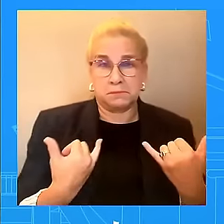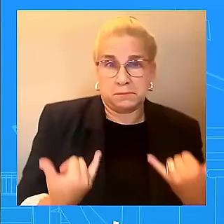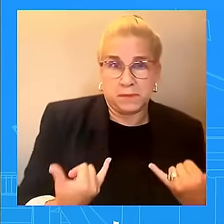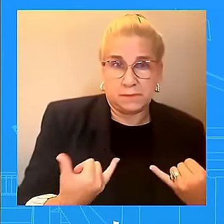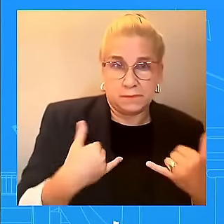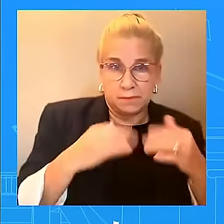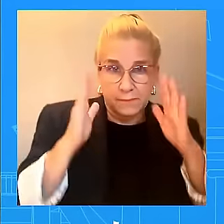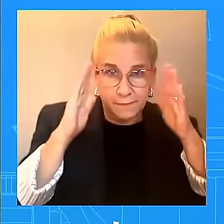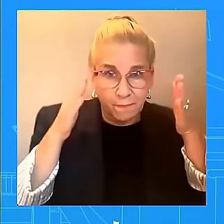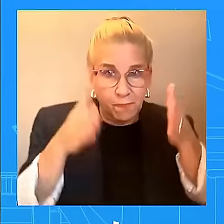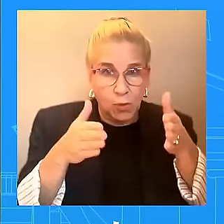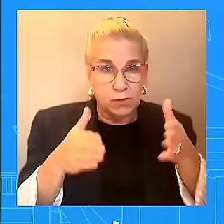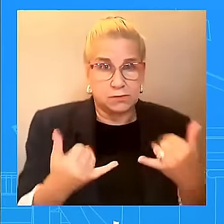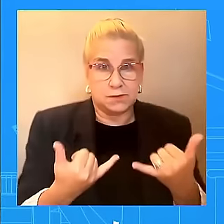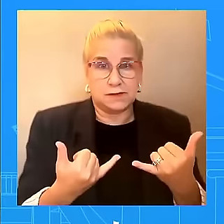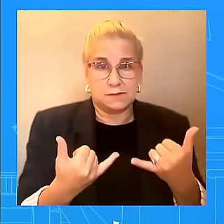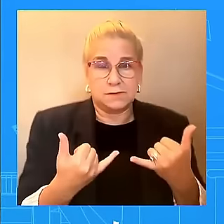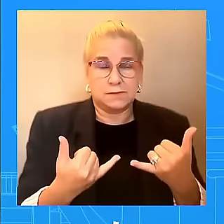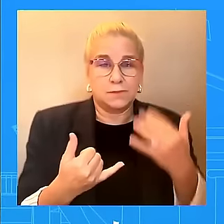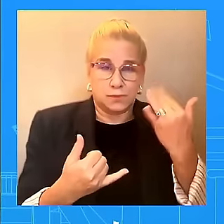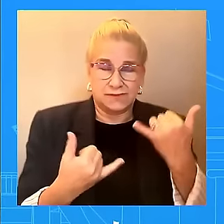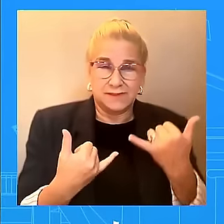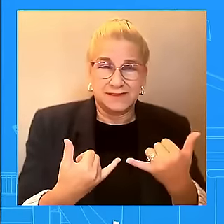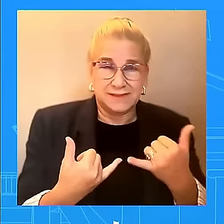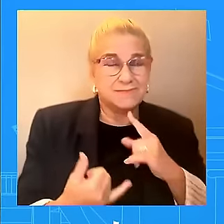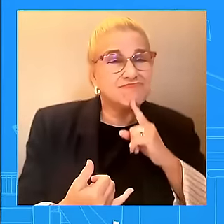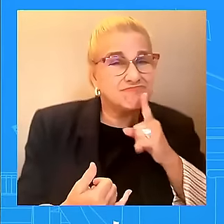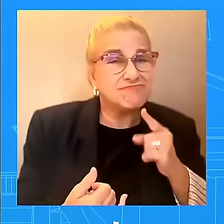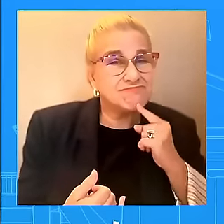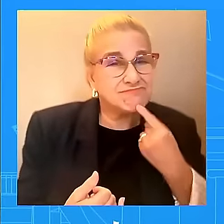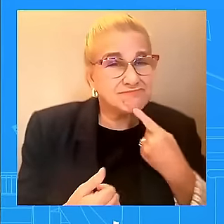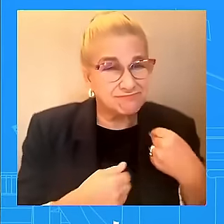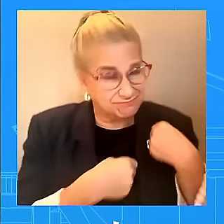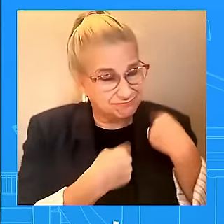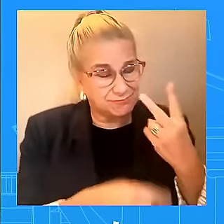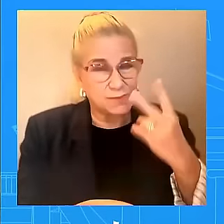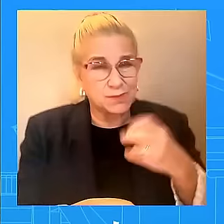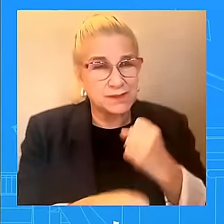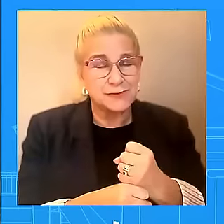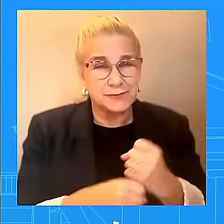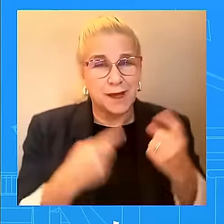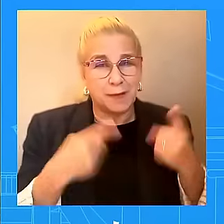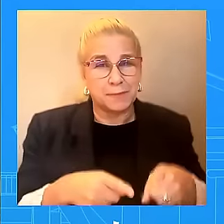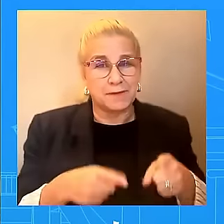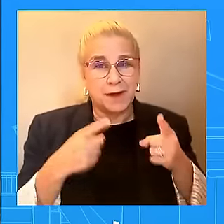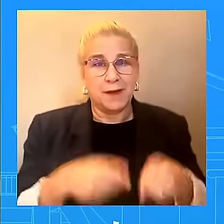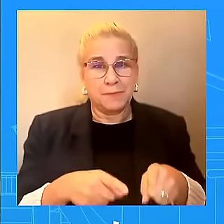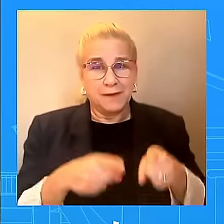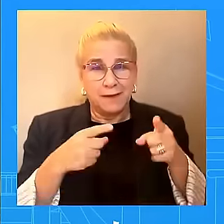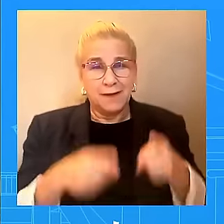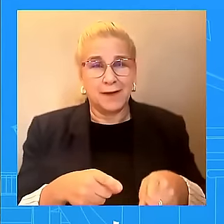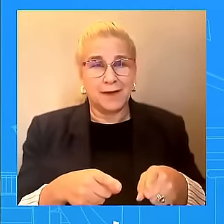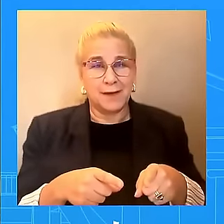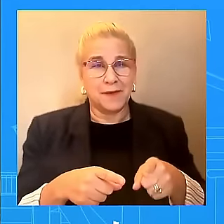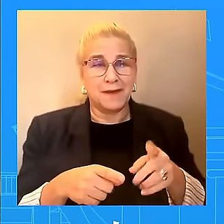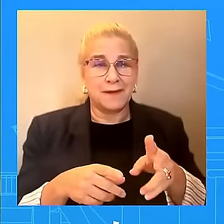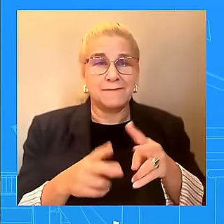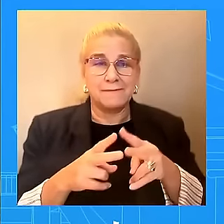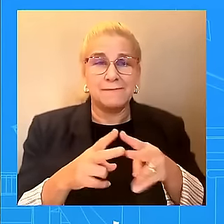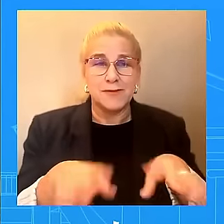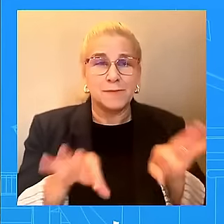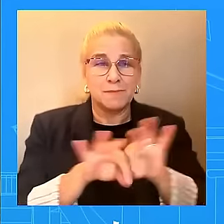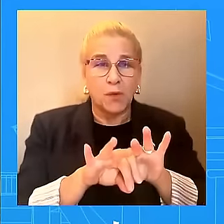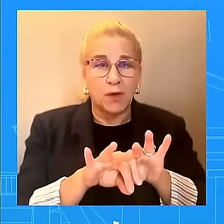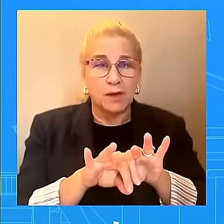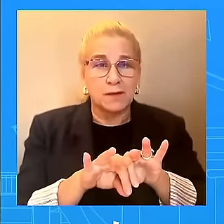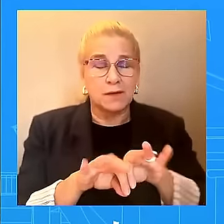for the past two years. And, look, it is important. It is important for people to be very